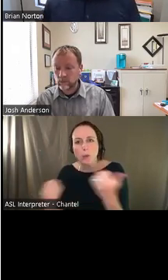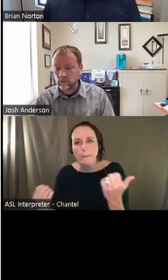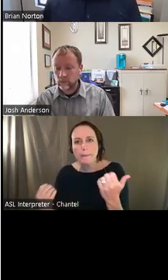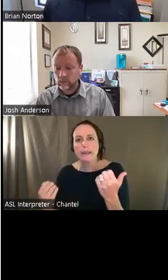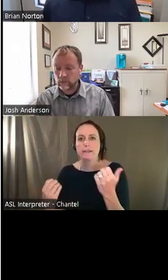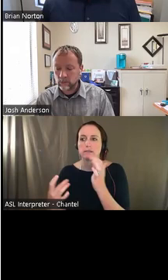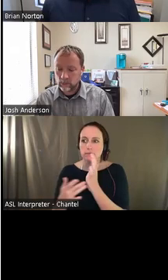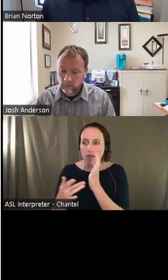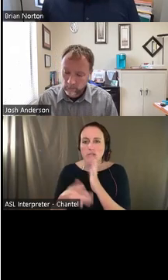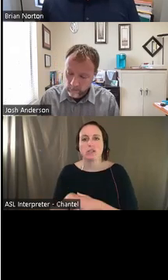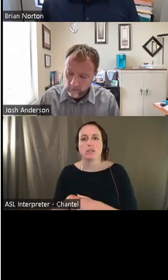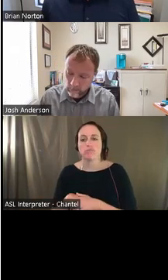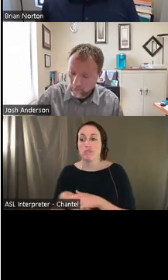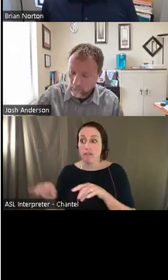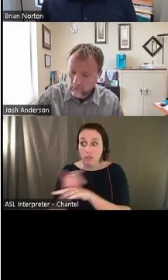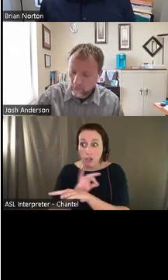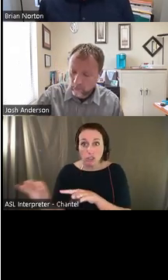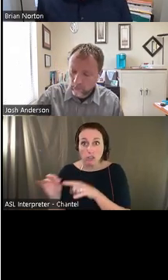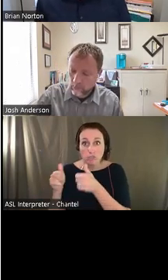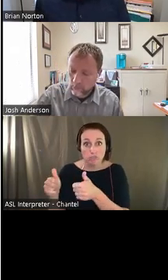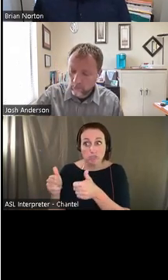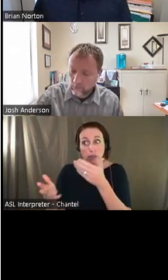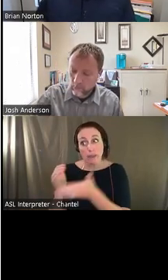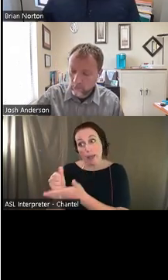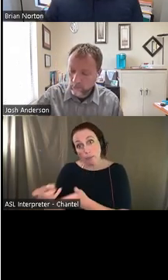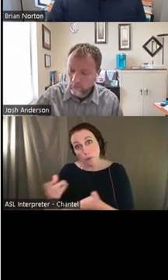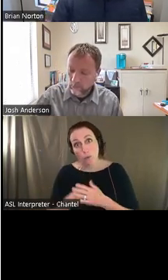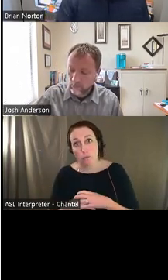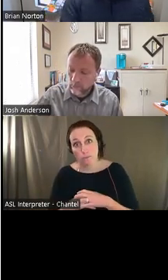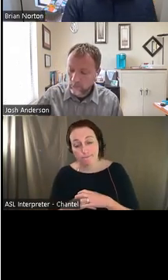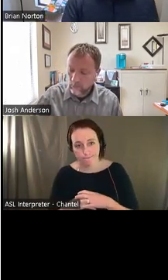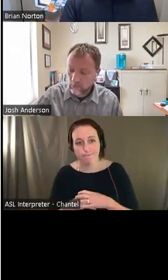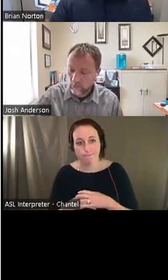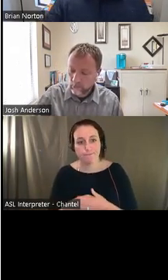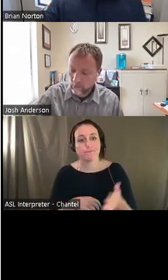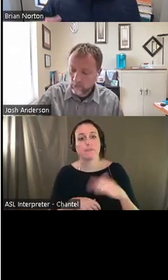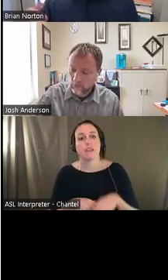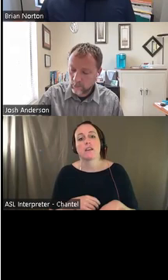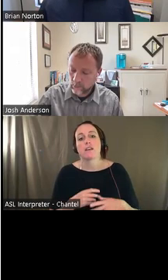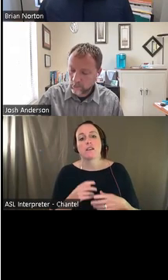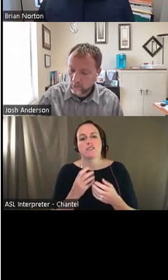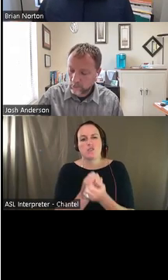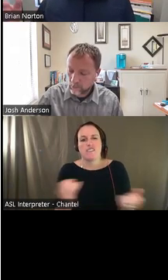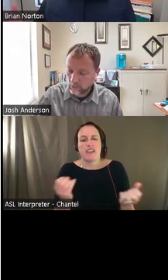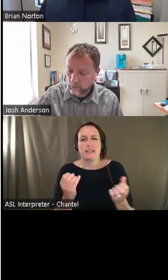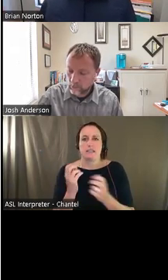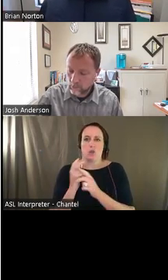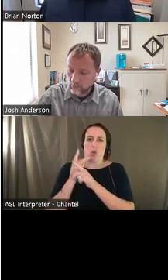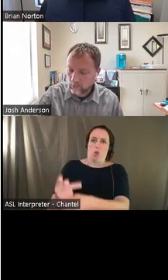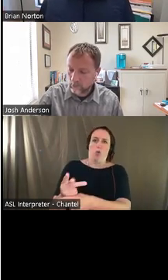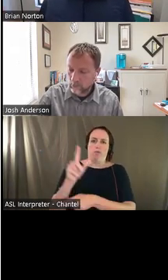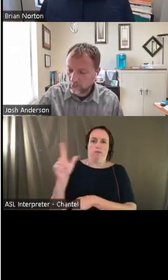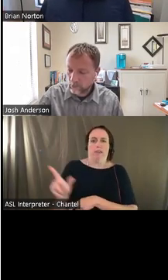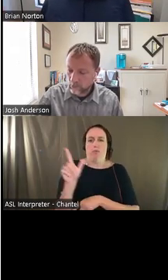on the devices that might help them day to day. The device loan library. I think this is where the rubber hits the road for a lot of